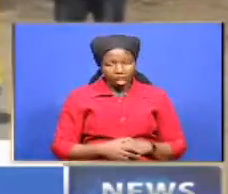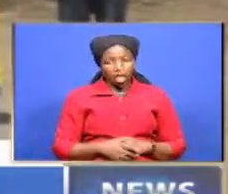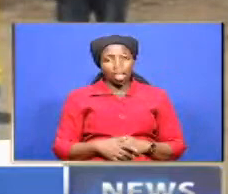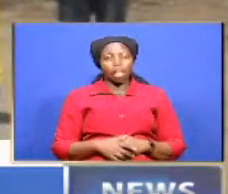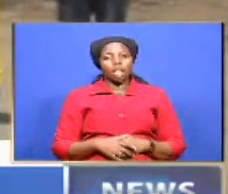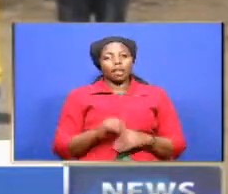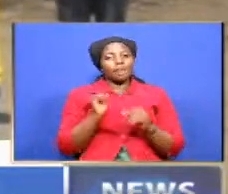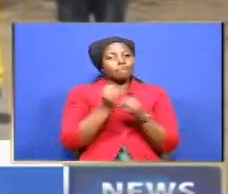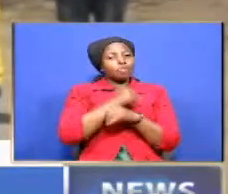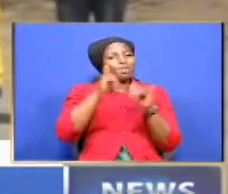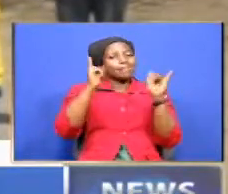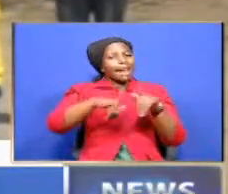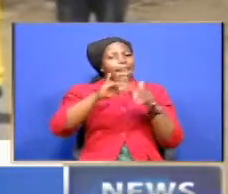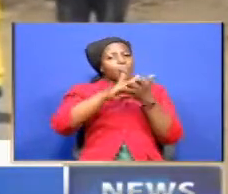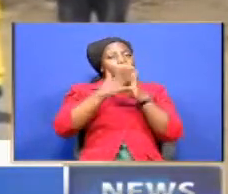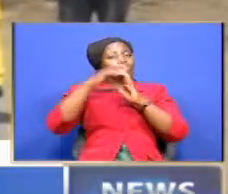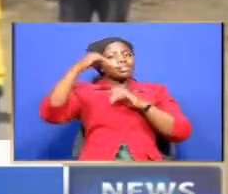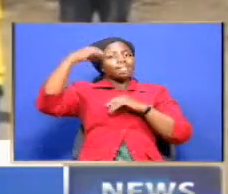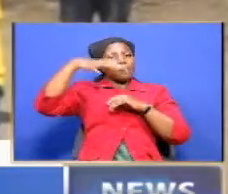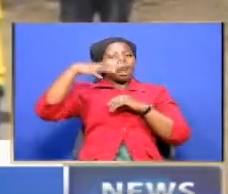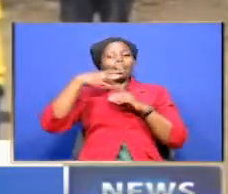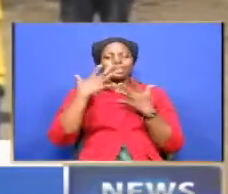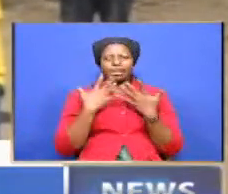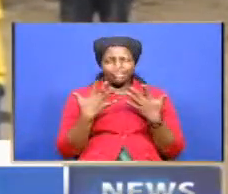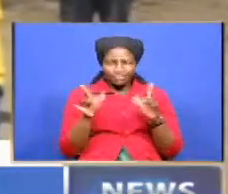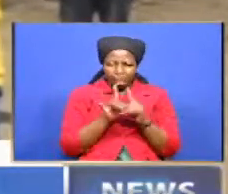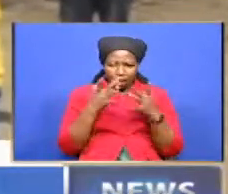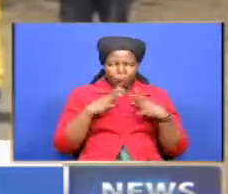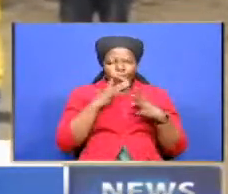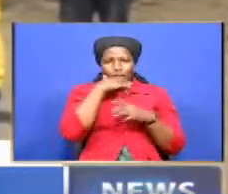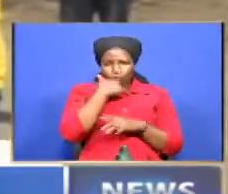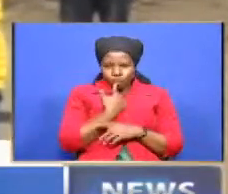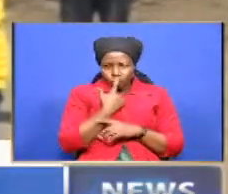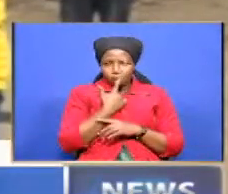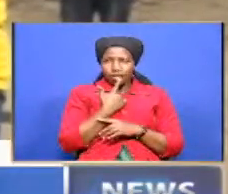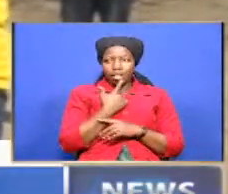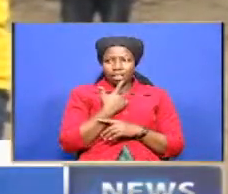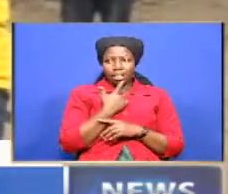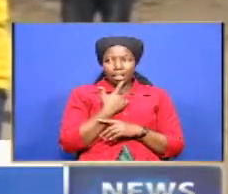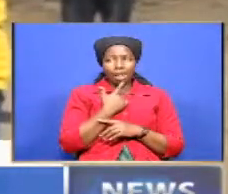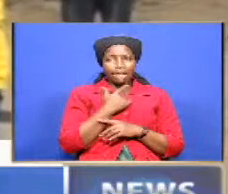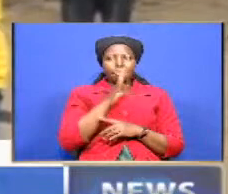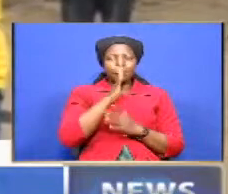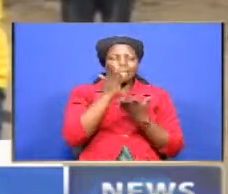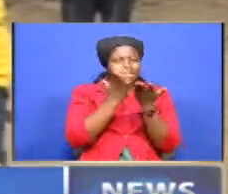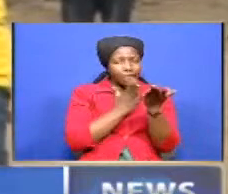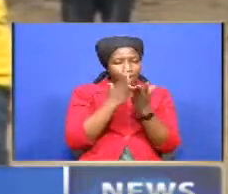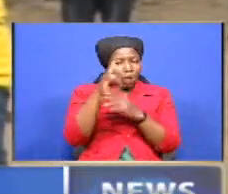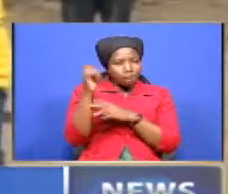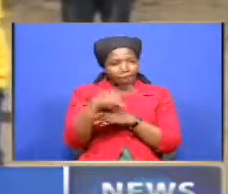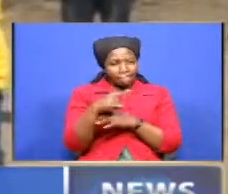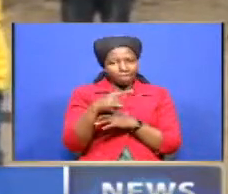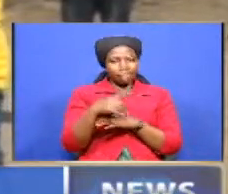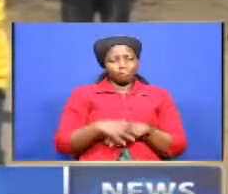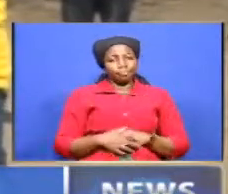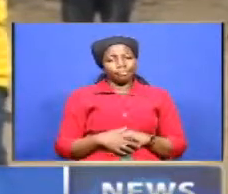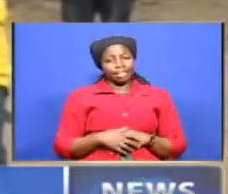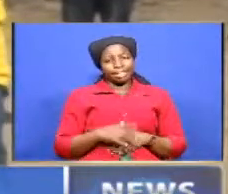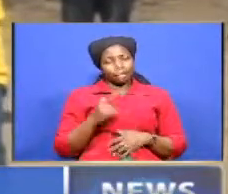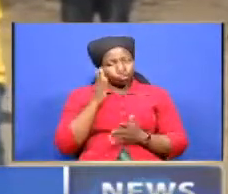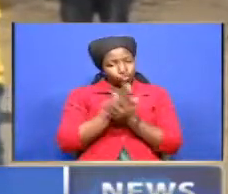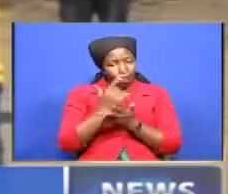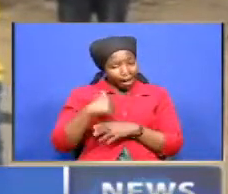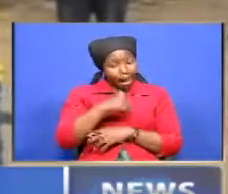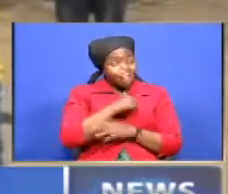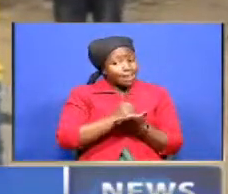darkness as clients who have been getting soft for one month and we are referred to